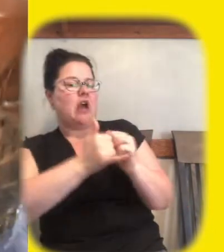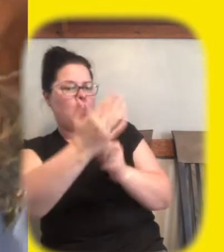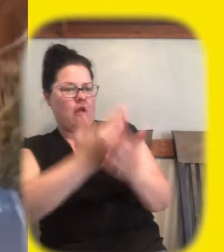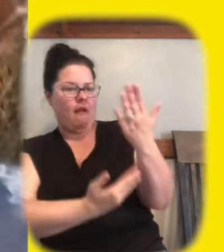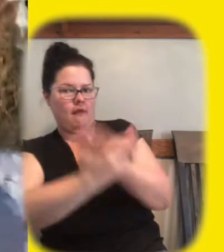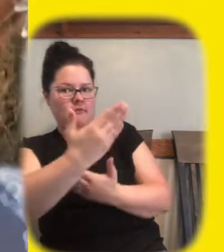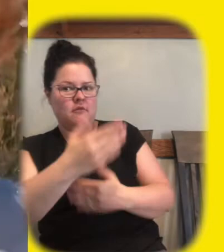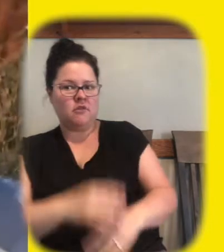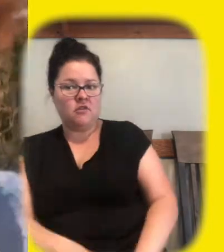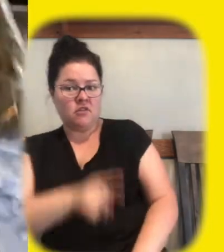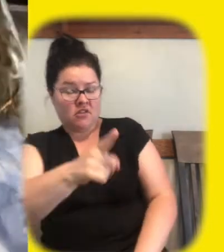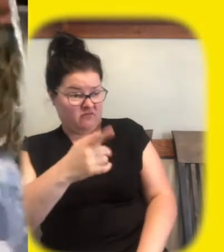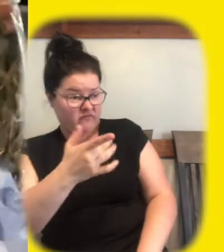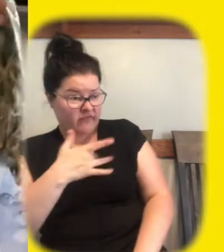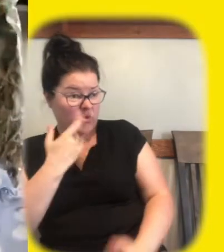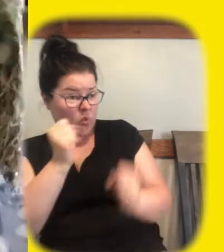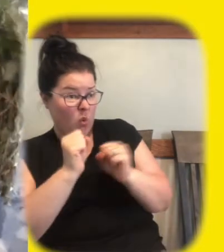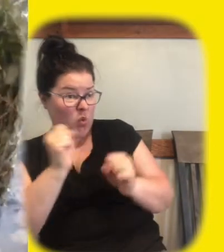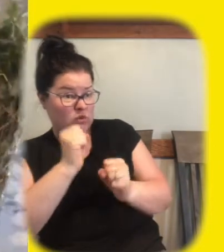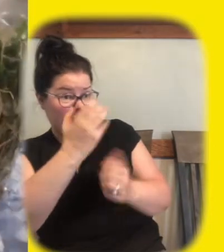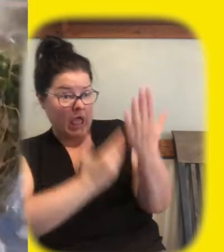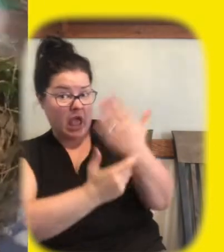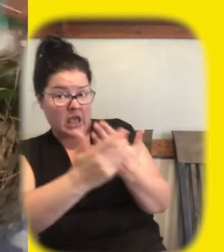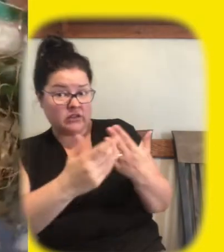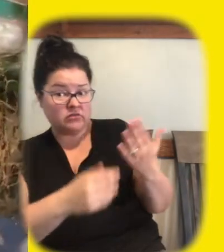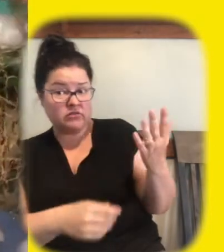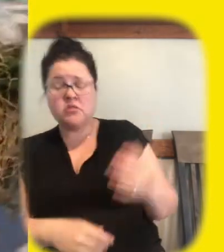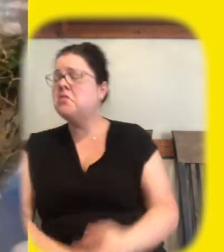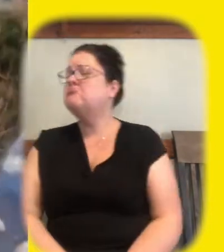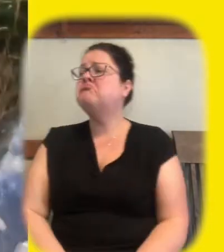are you cold at all